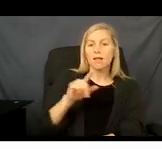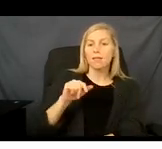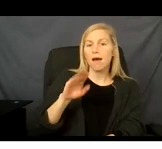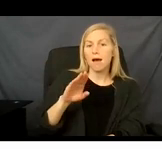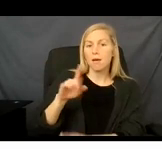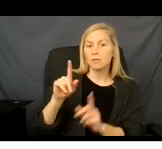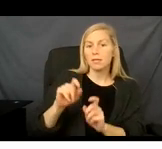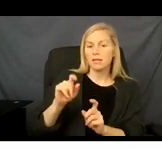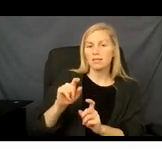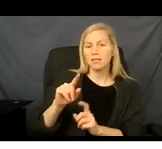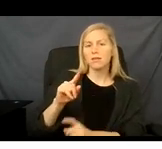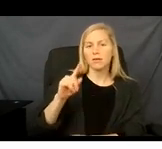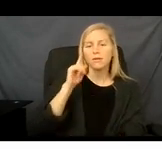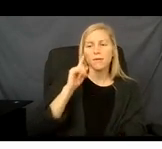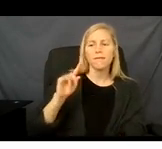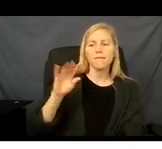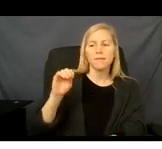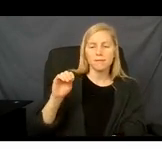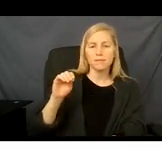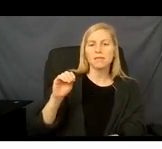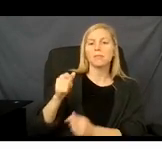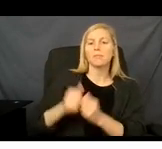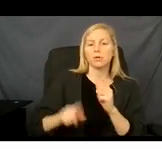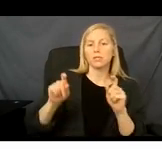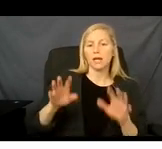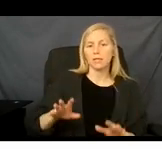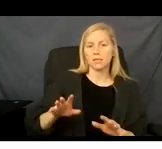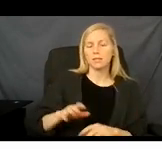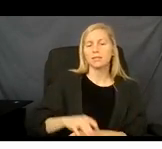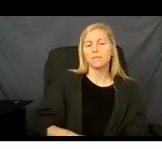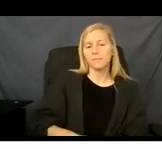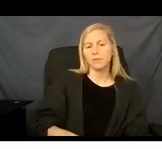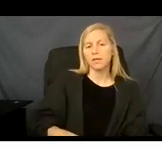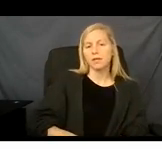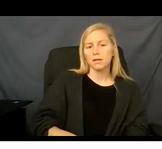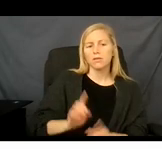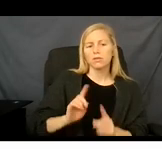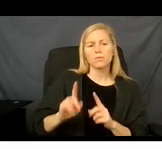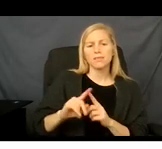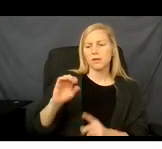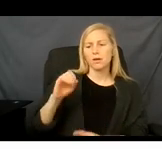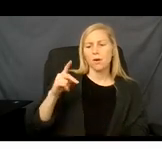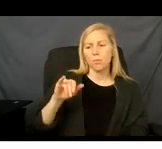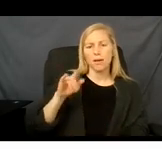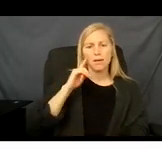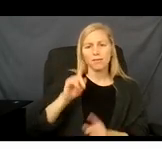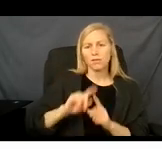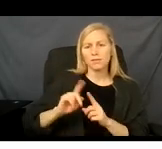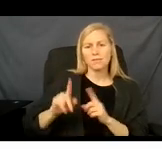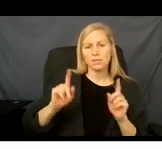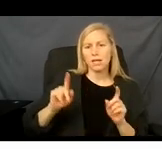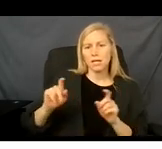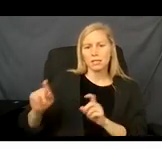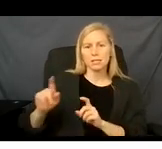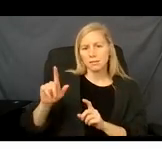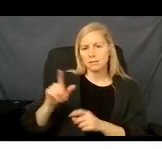you will see that your co-pay will be, you pay different co-pay for different tests, lab